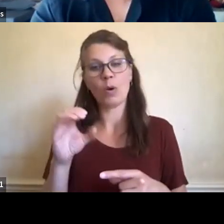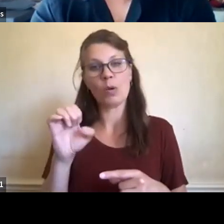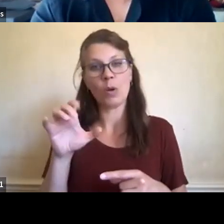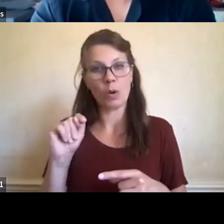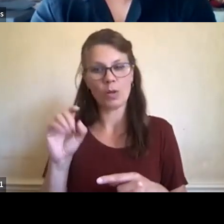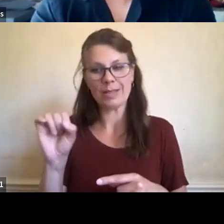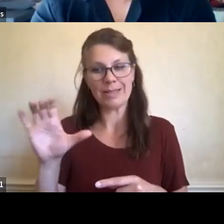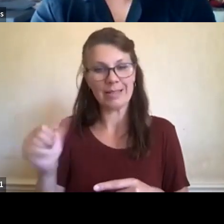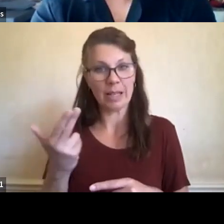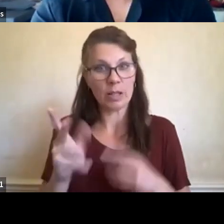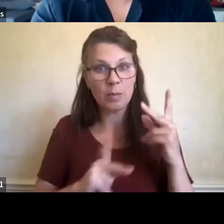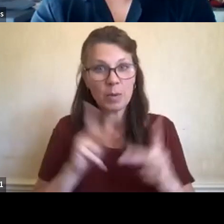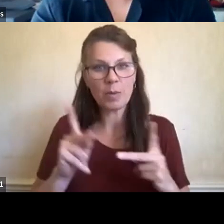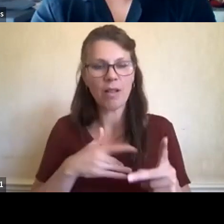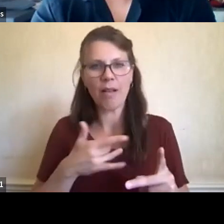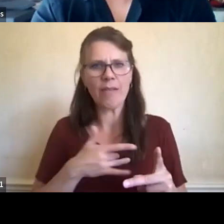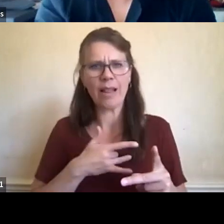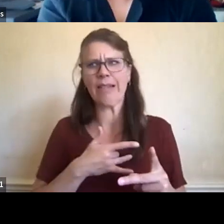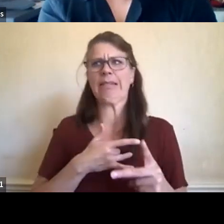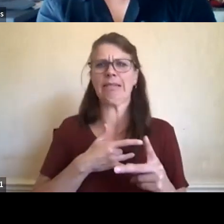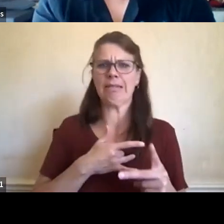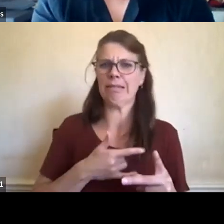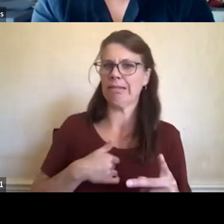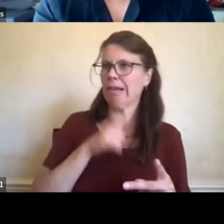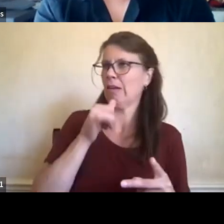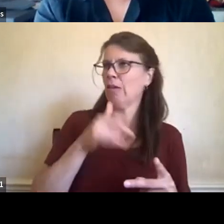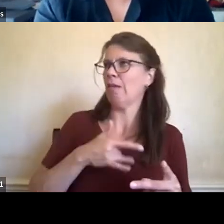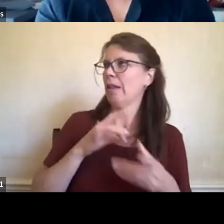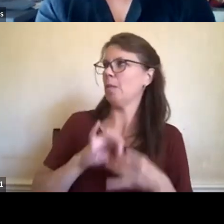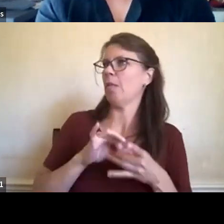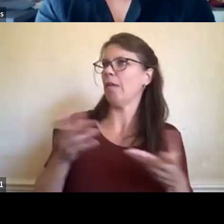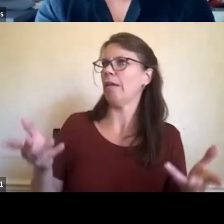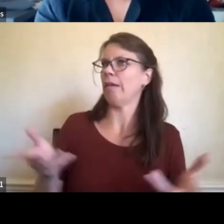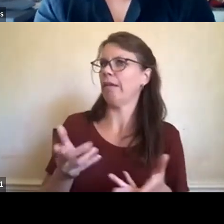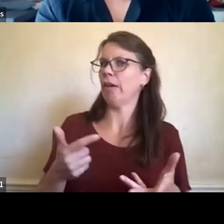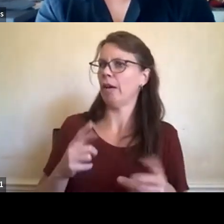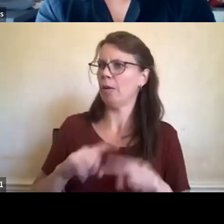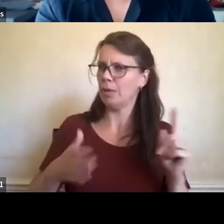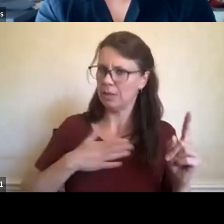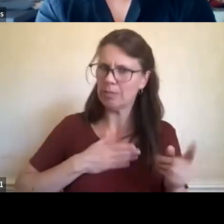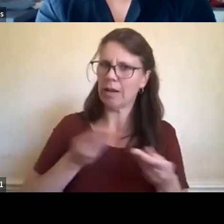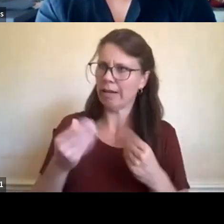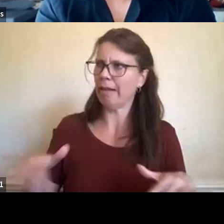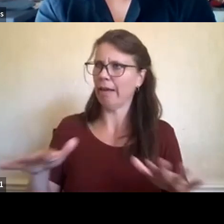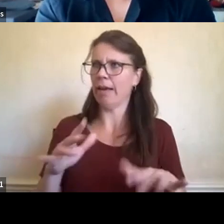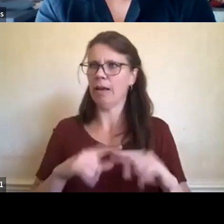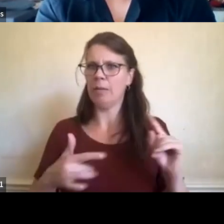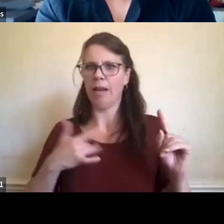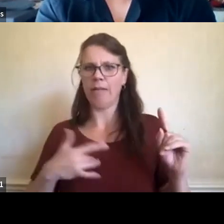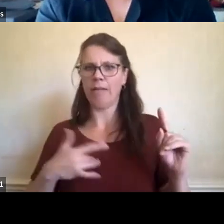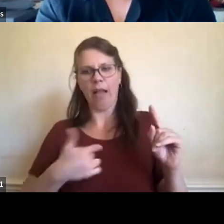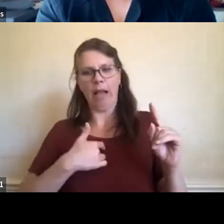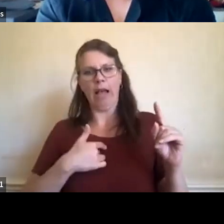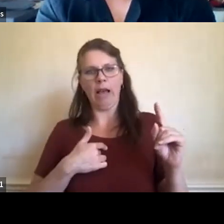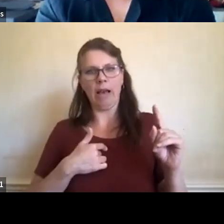on their own land. So, um, actively, um, looking at examples that